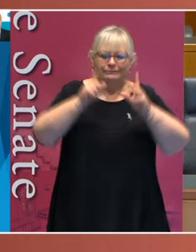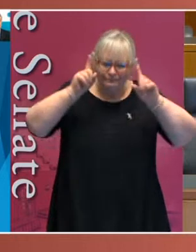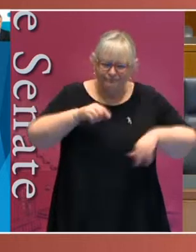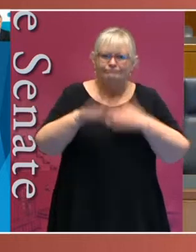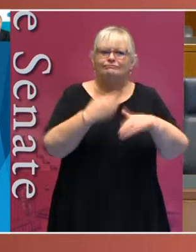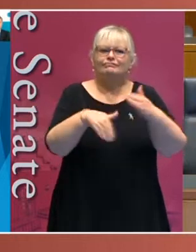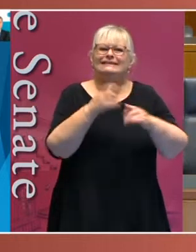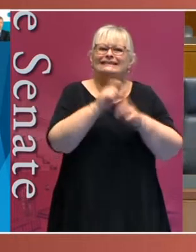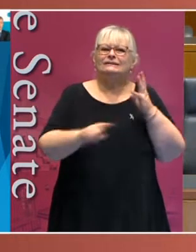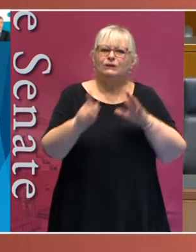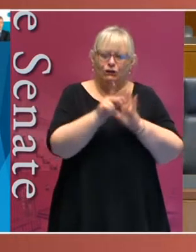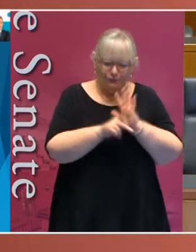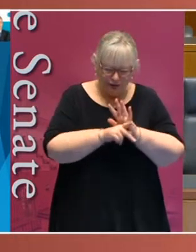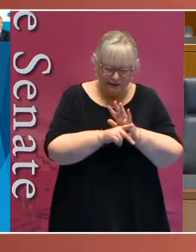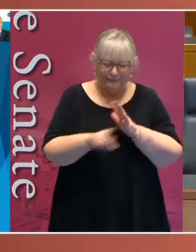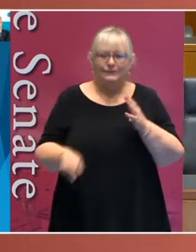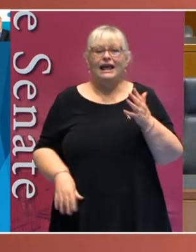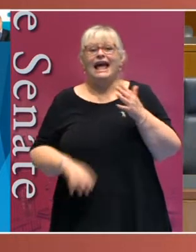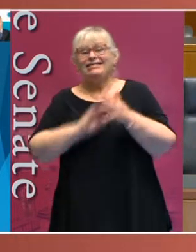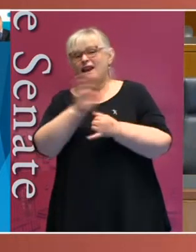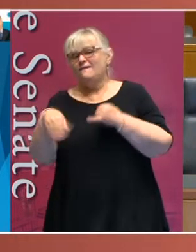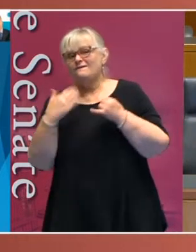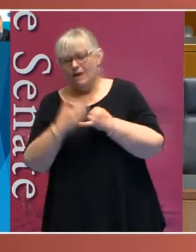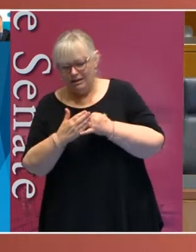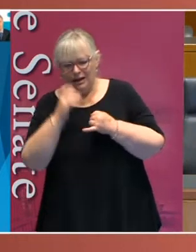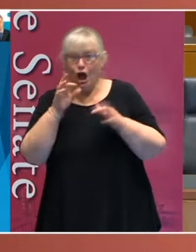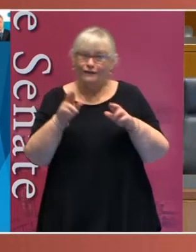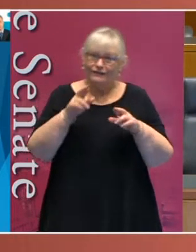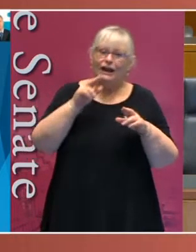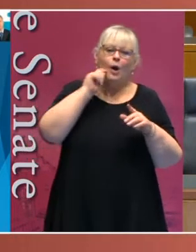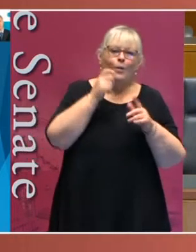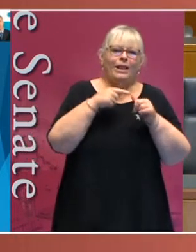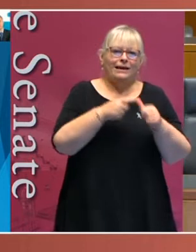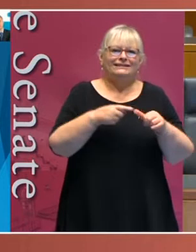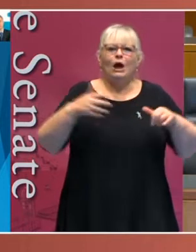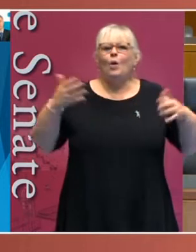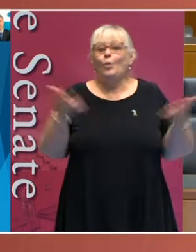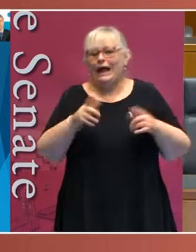And finally, I'm going to hopefully answer the question of where to next.